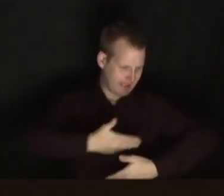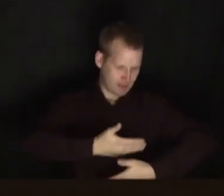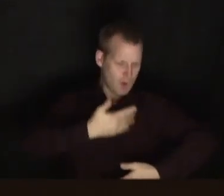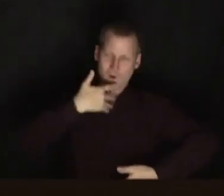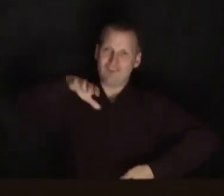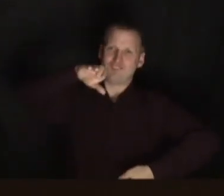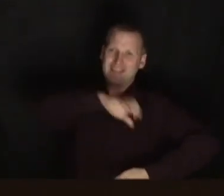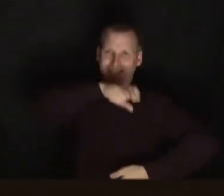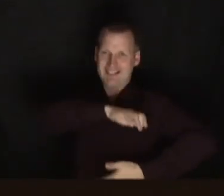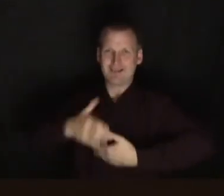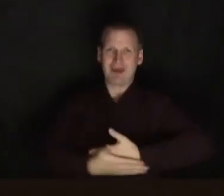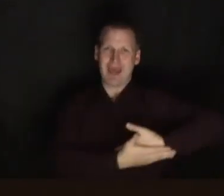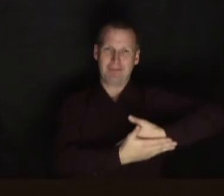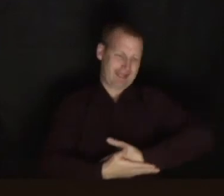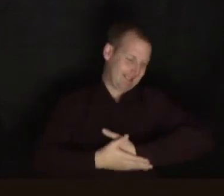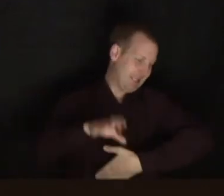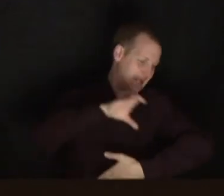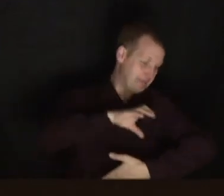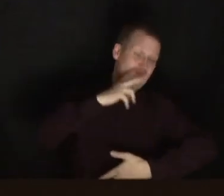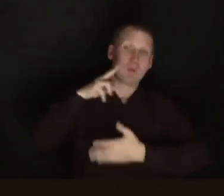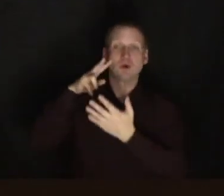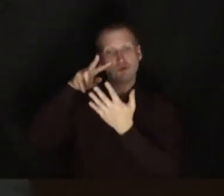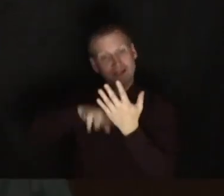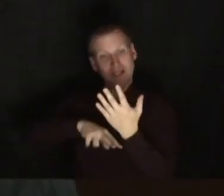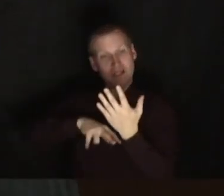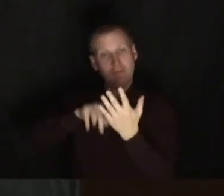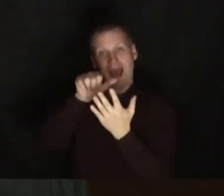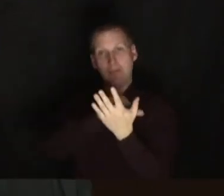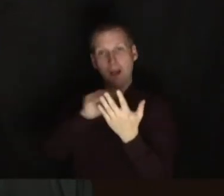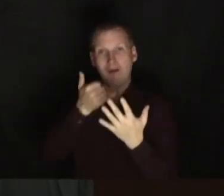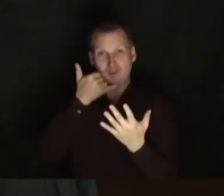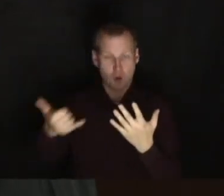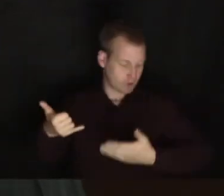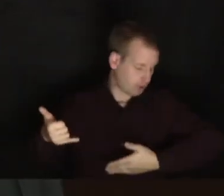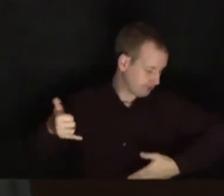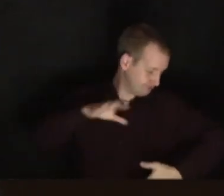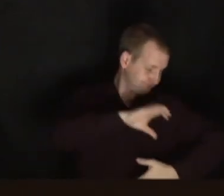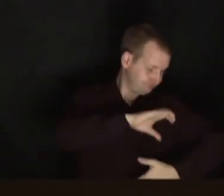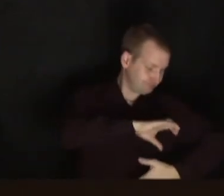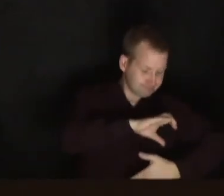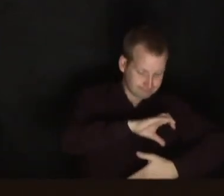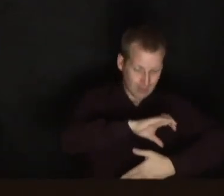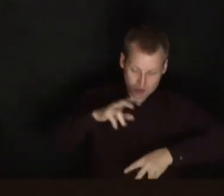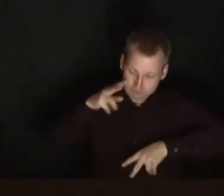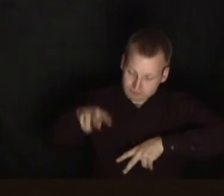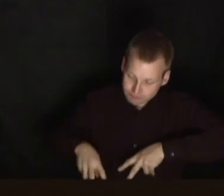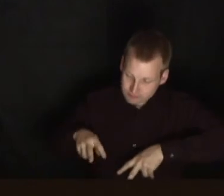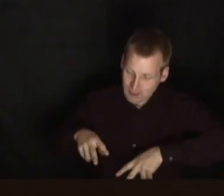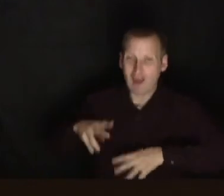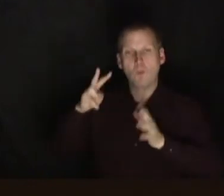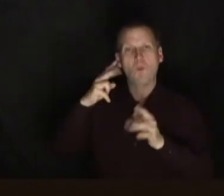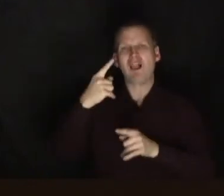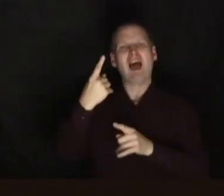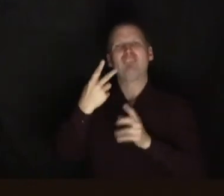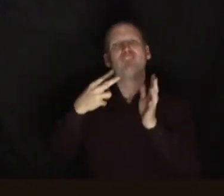I was feeding the baby, I would read my Bible on my phone. So go on a little app, get a verse for the day,